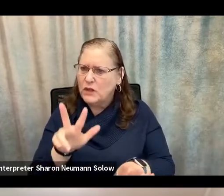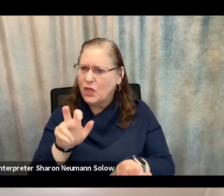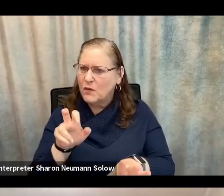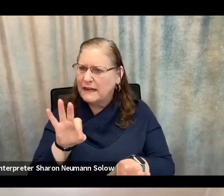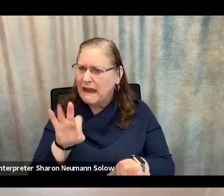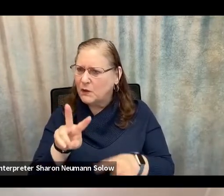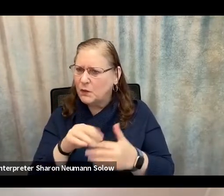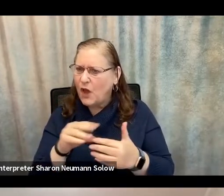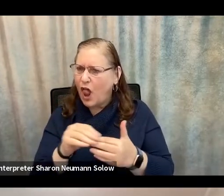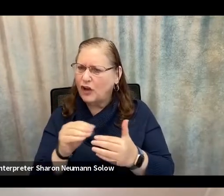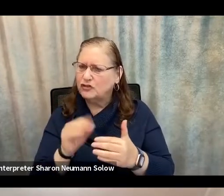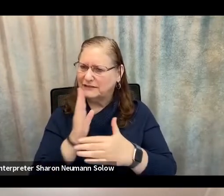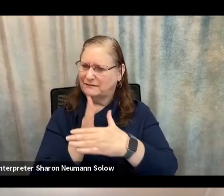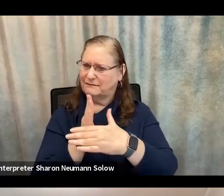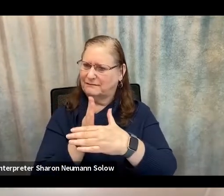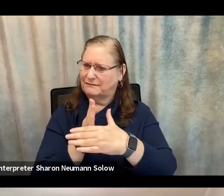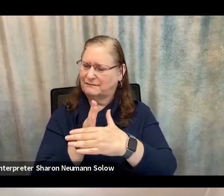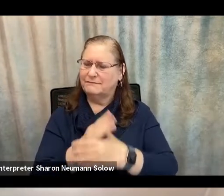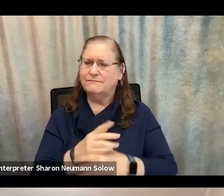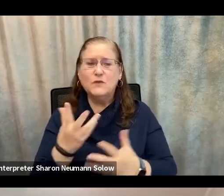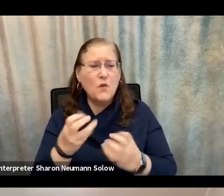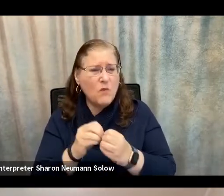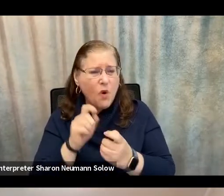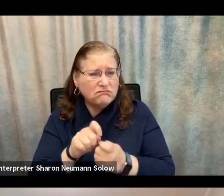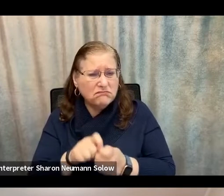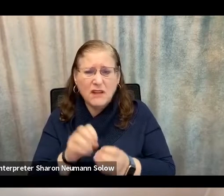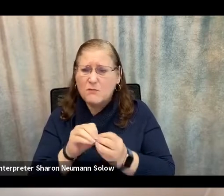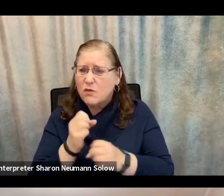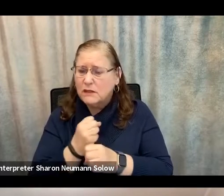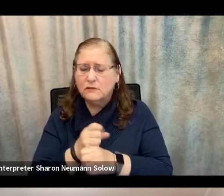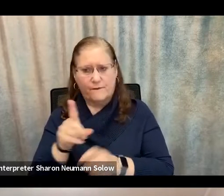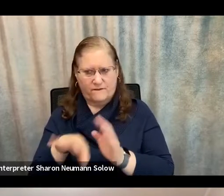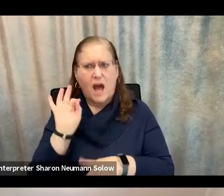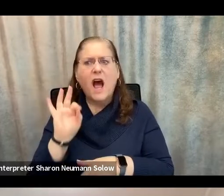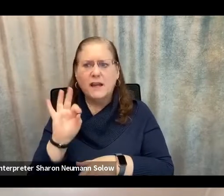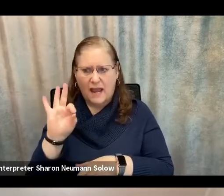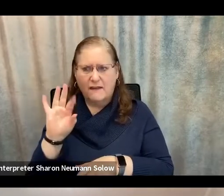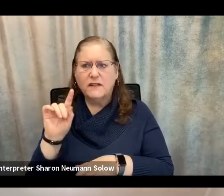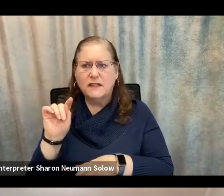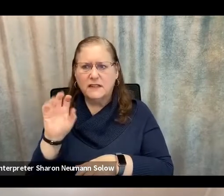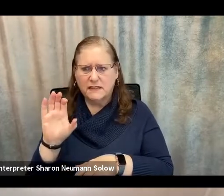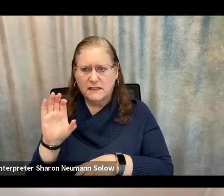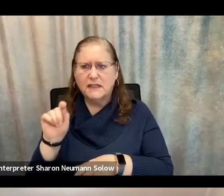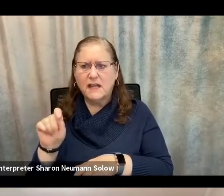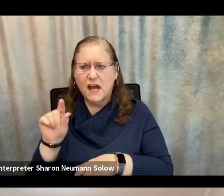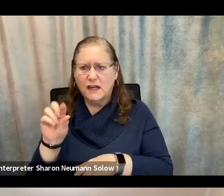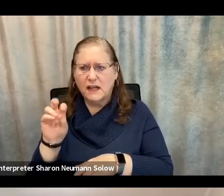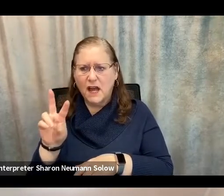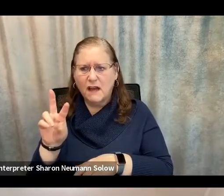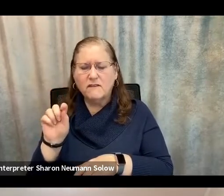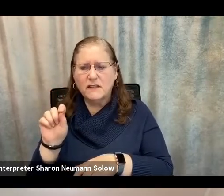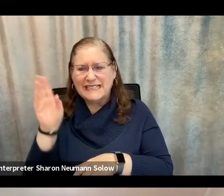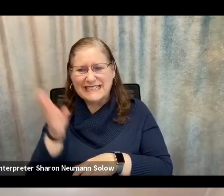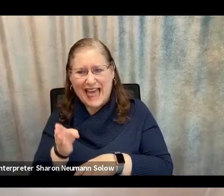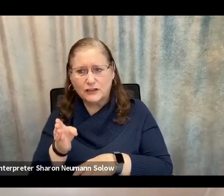Again, all that information, if you want some more details or more stats, can be found on ftc.gov slash explore data.